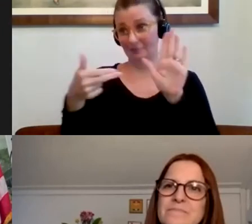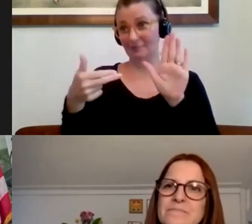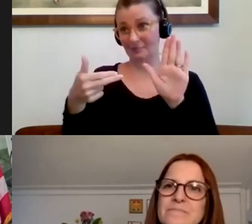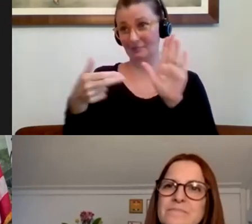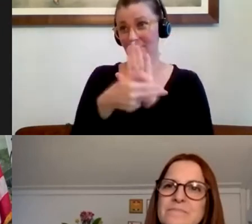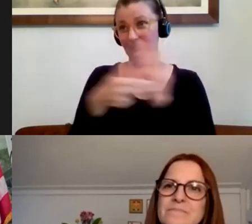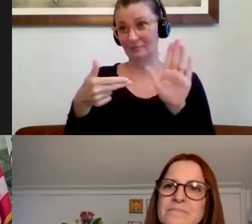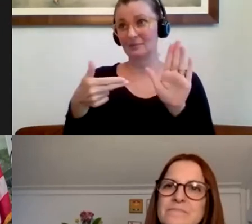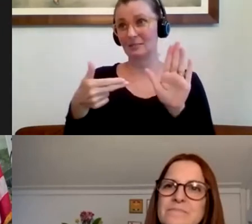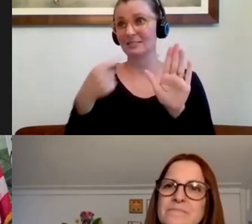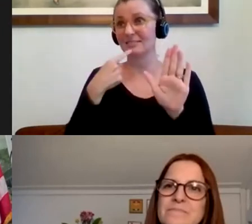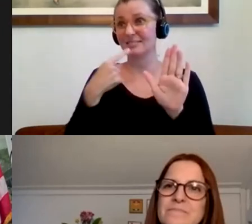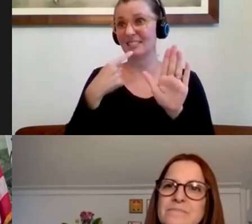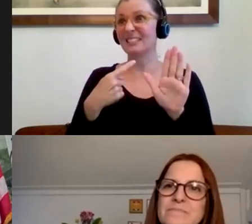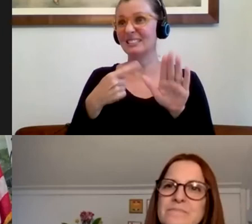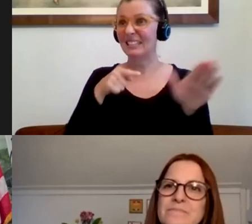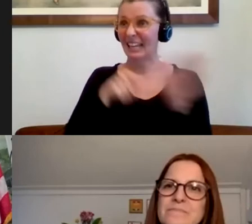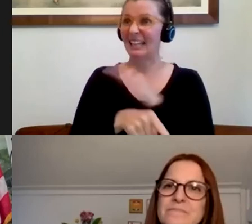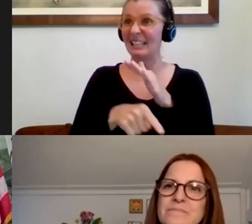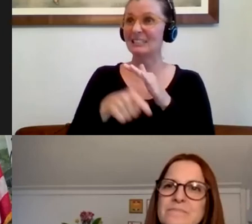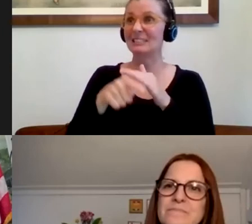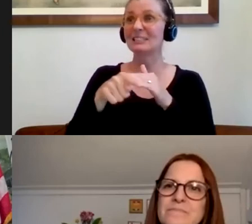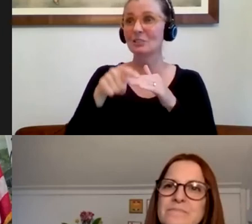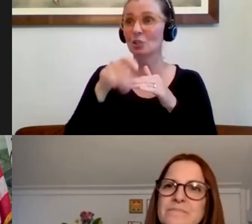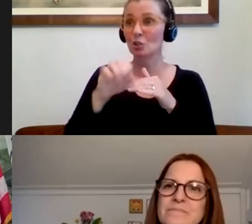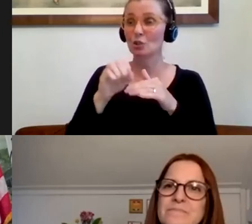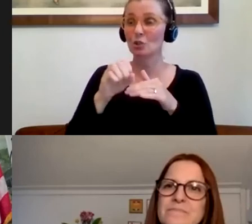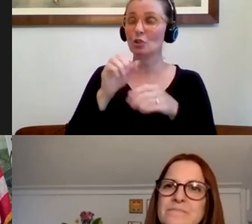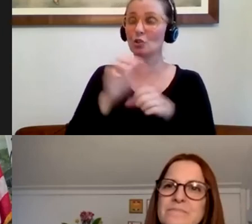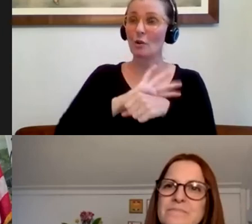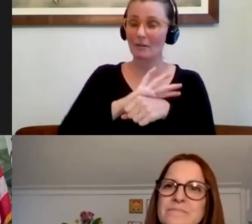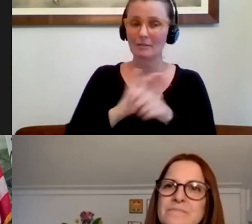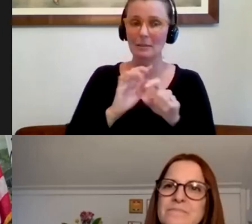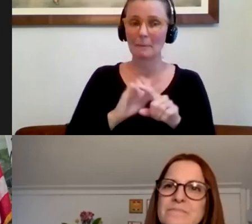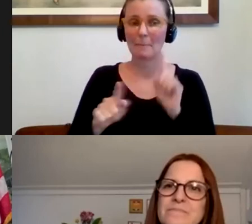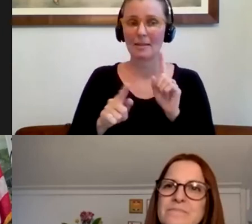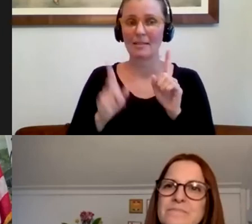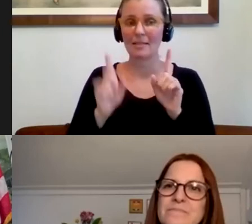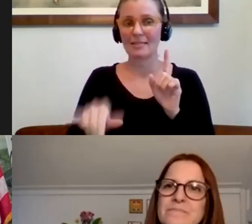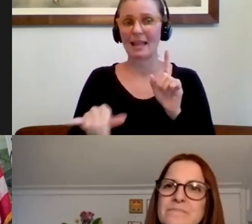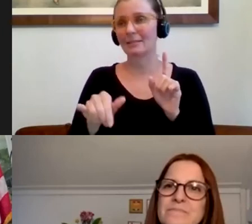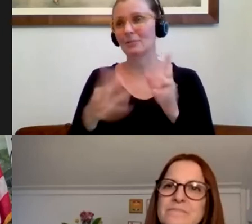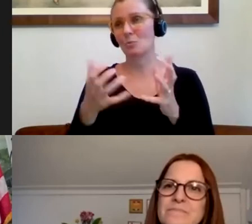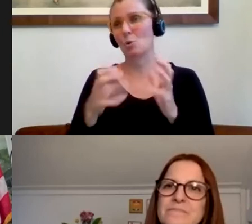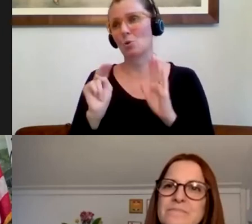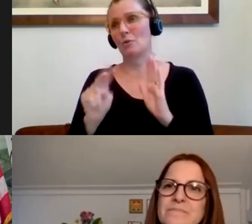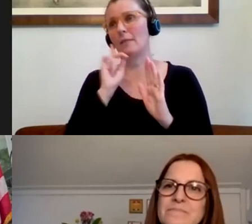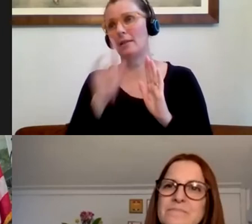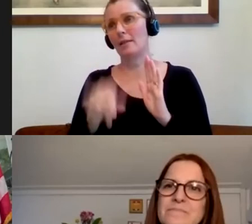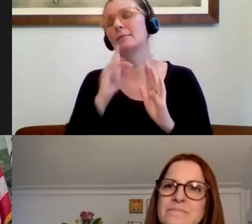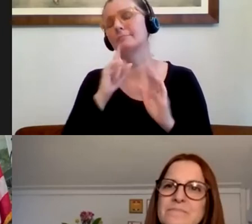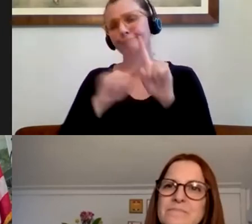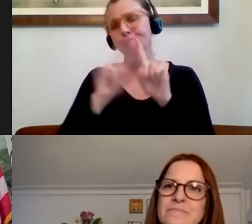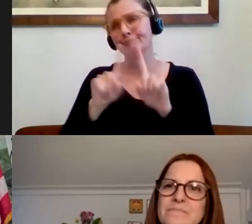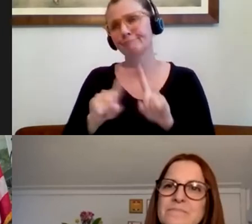coronavirus. There's a lot of different coronaviruses that are out there, but that's what you want to look for. So there's a variety of brands that you